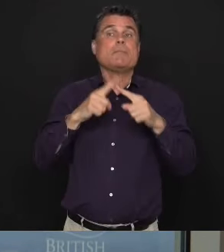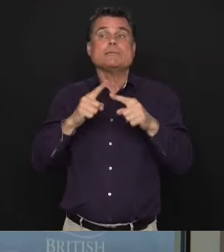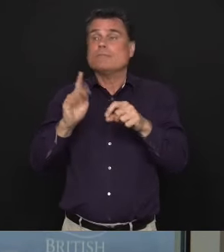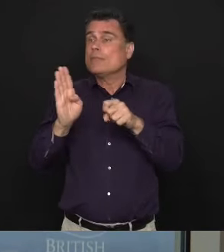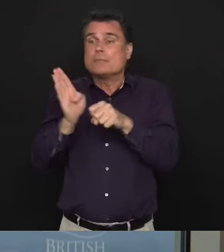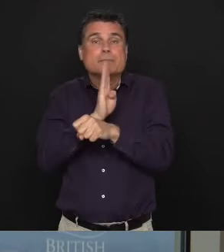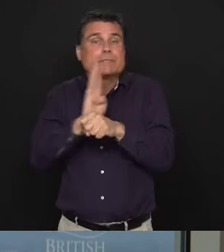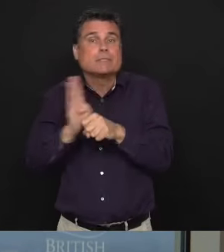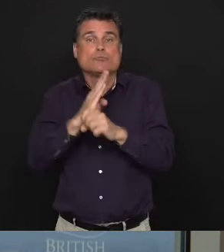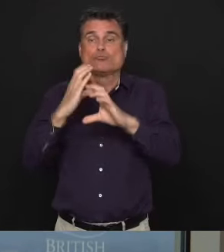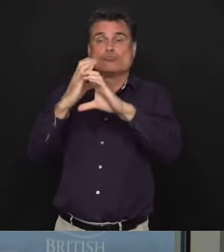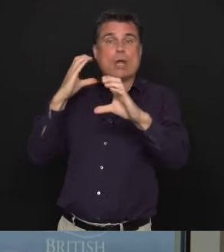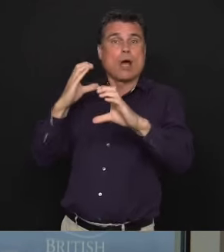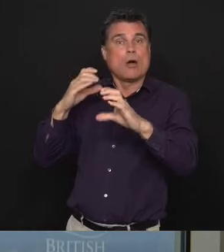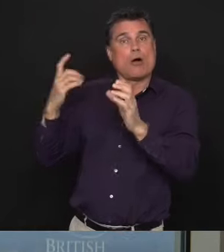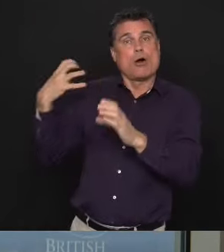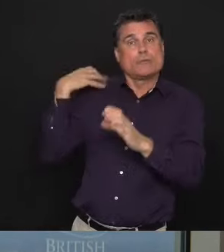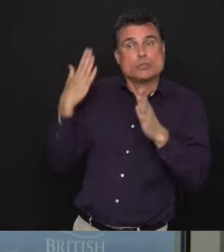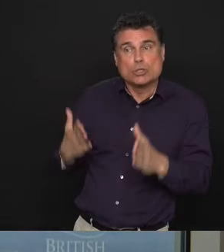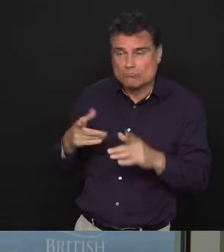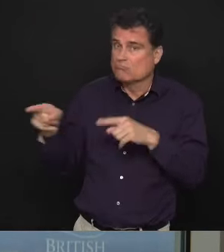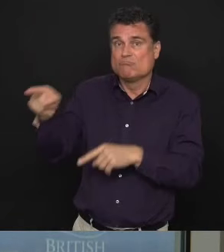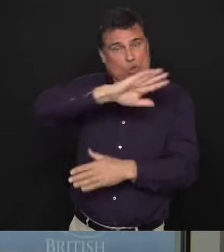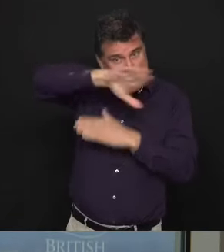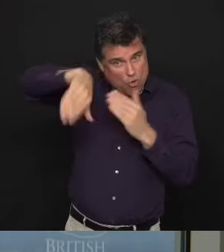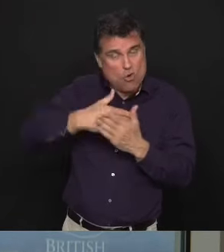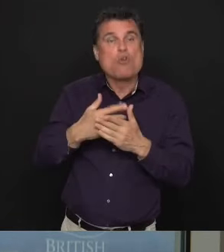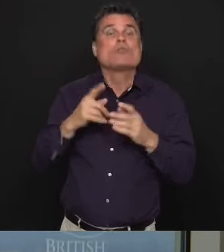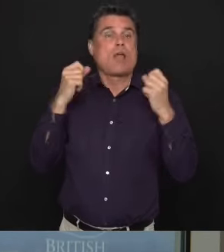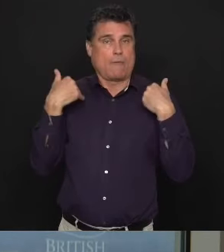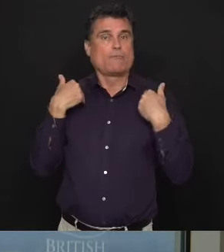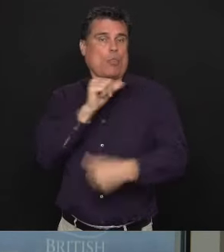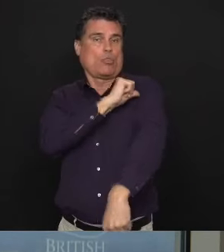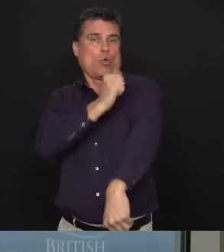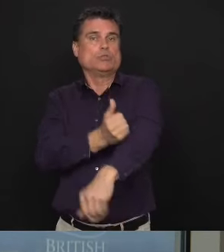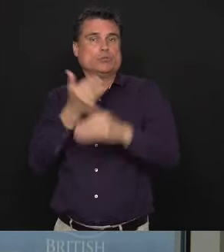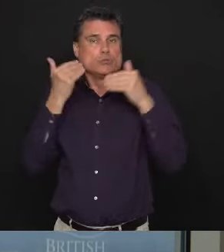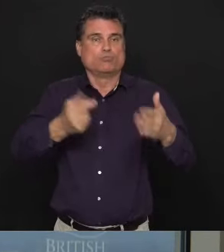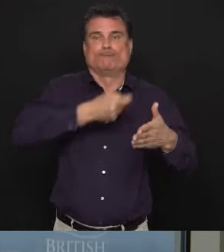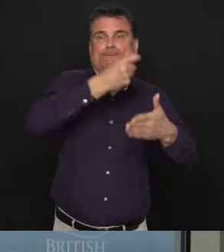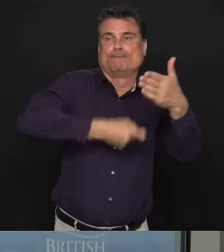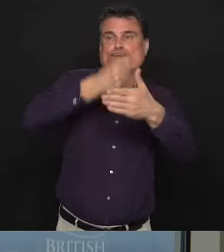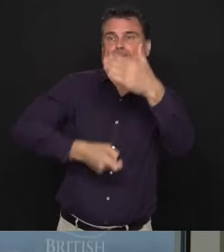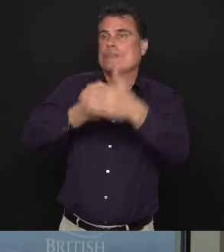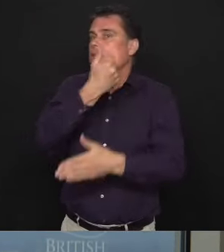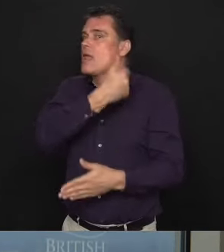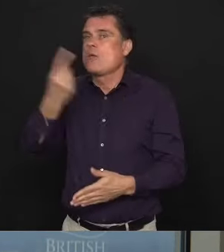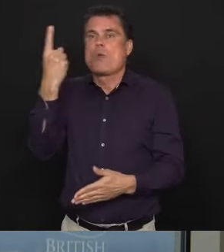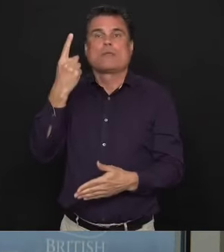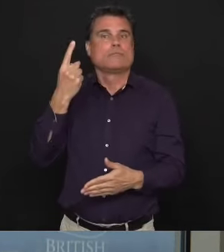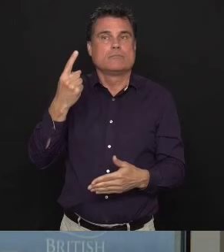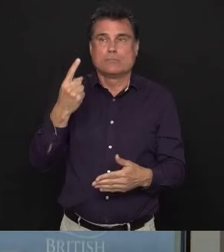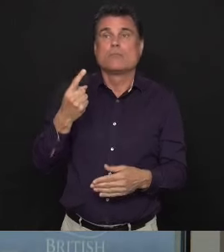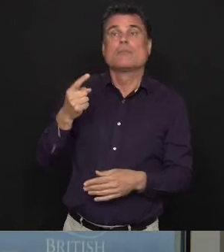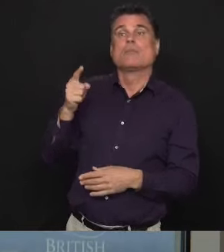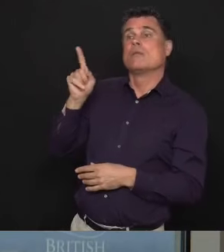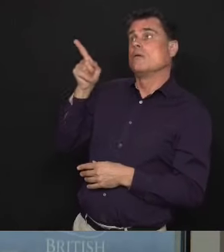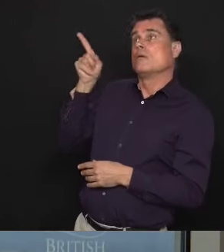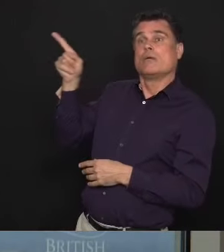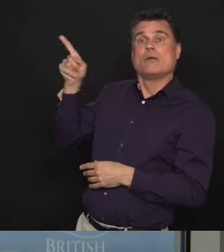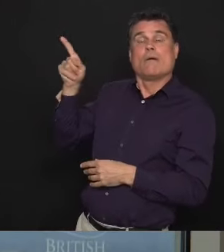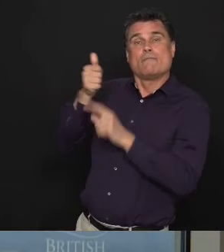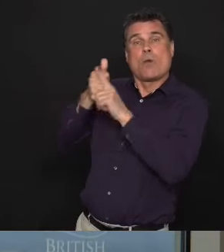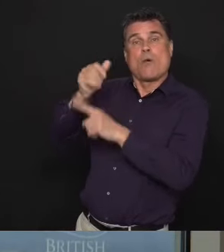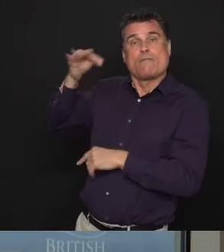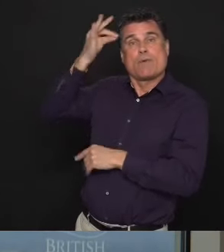These measures are in concert with the federal government's April 14th announcement which allows local and provincial police forces to issue tickets to